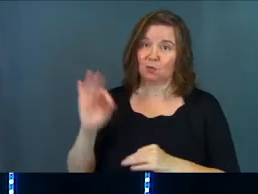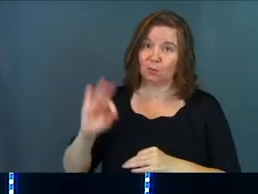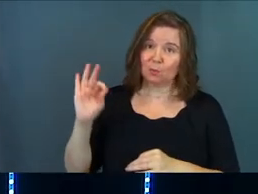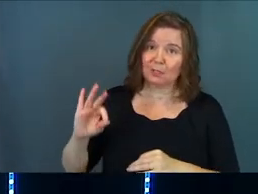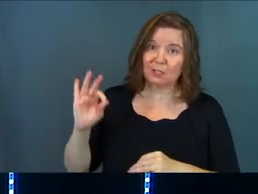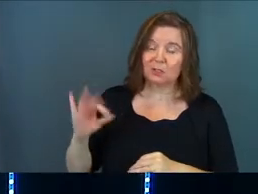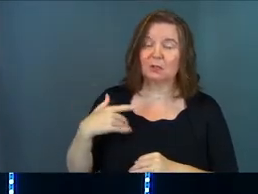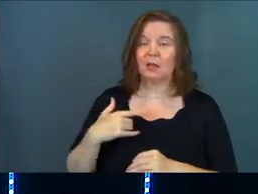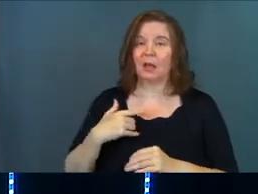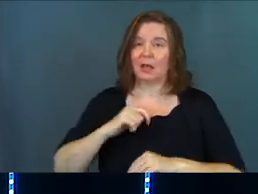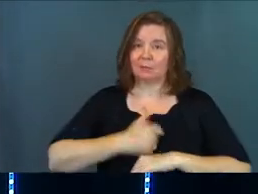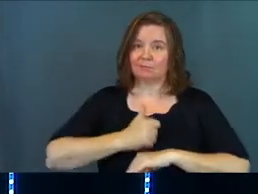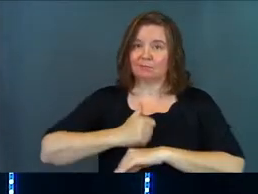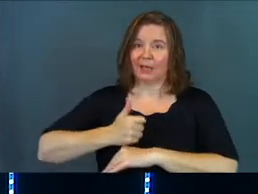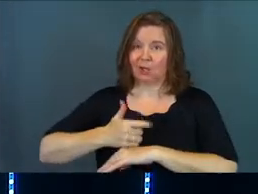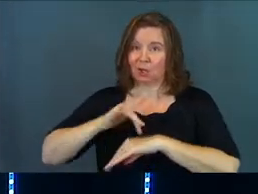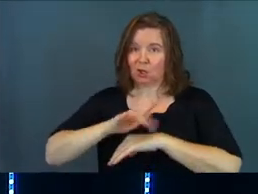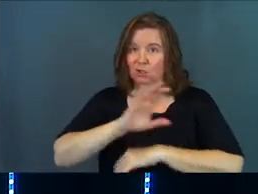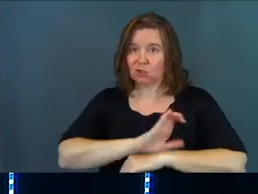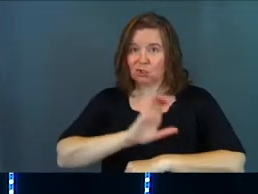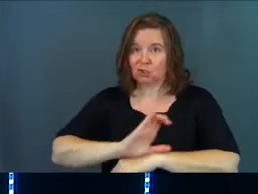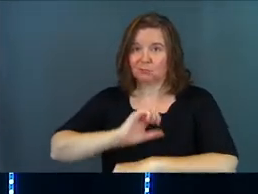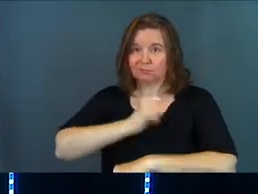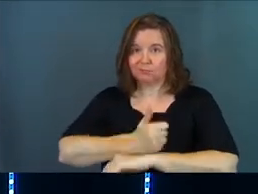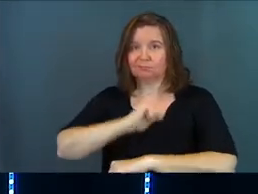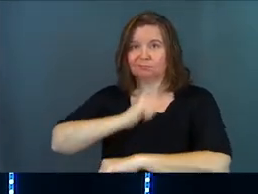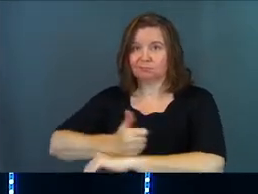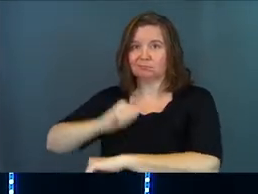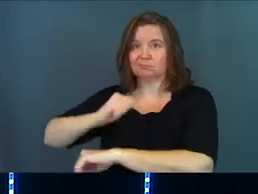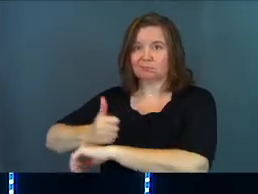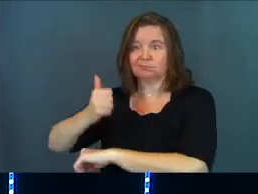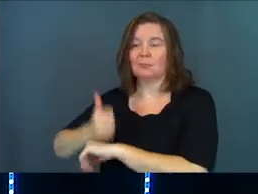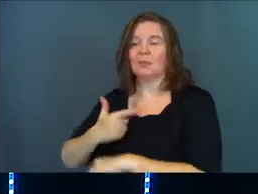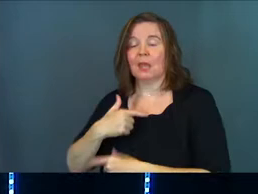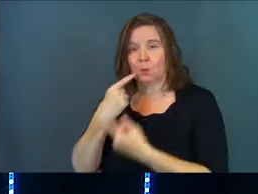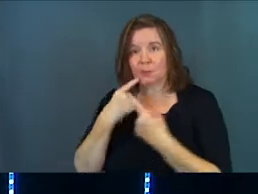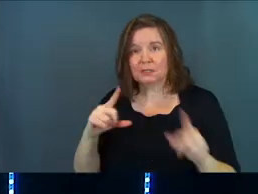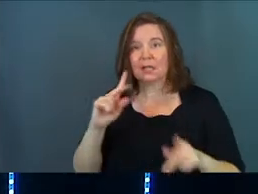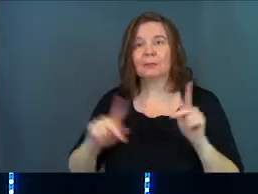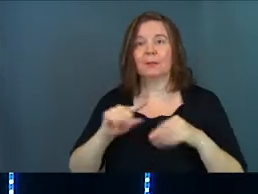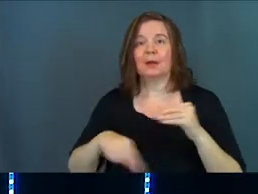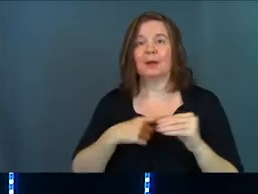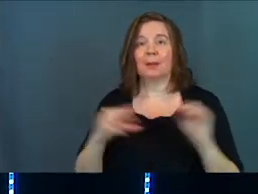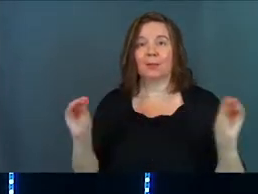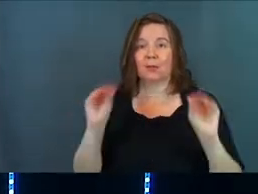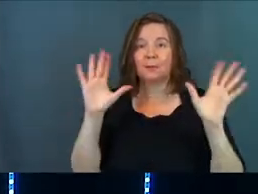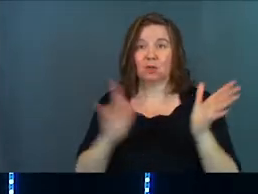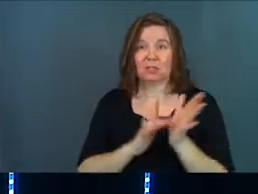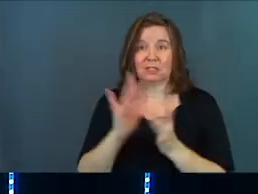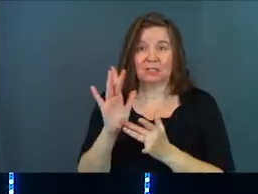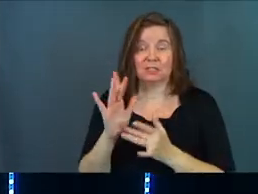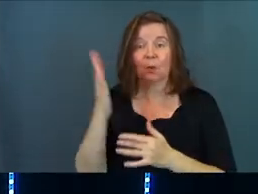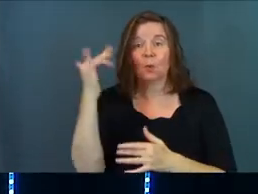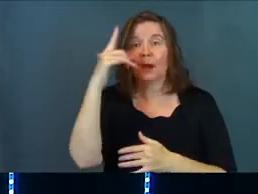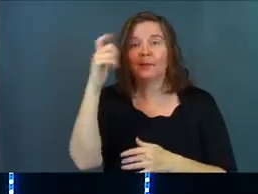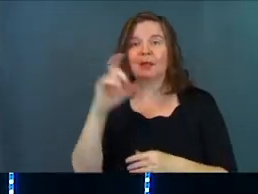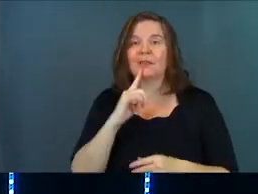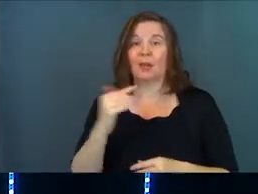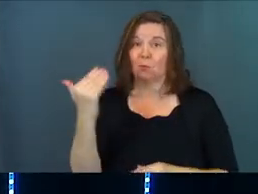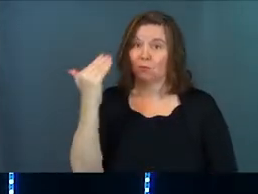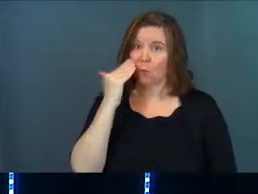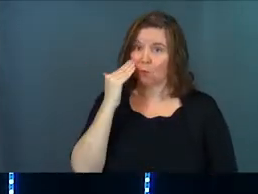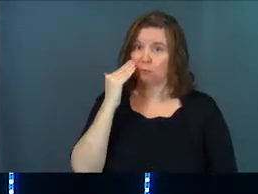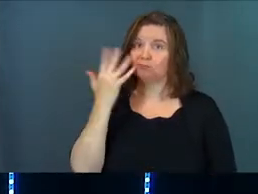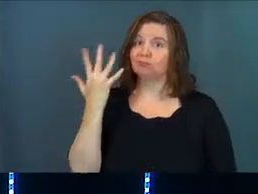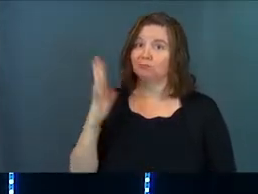preaching the gospel and planting the early church, first century, they were telling people about the miracles of Jesus because they were well